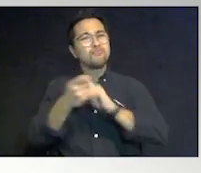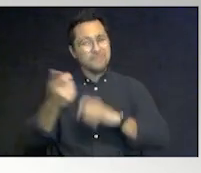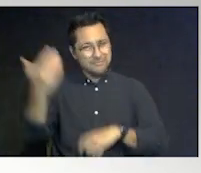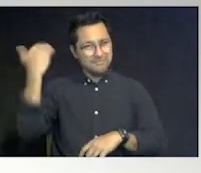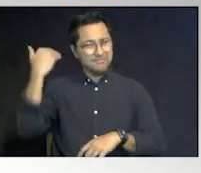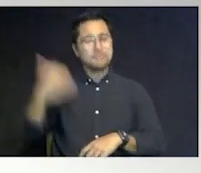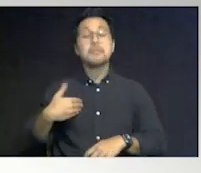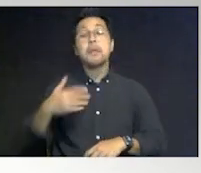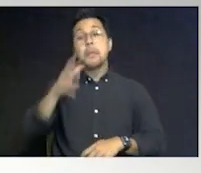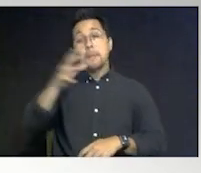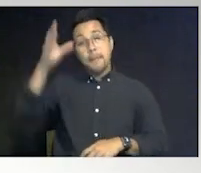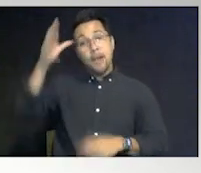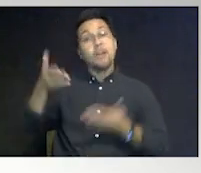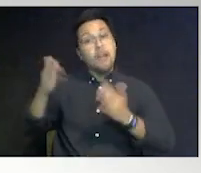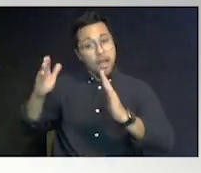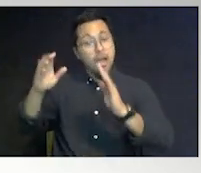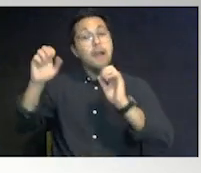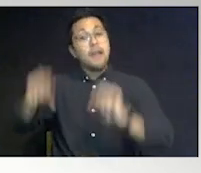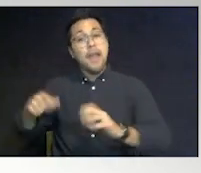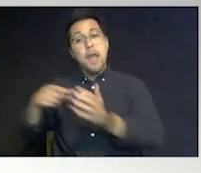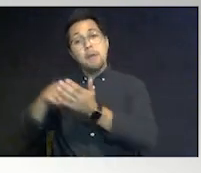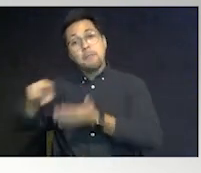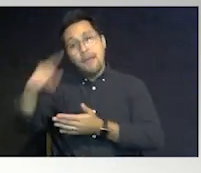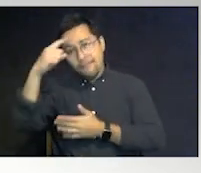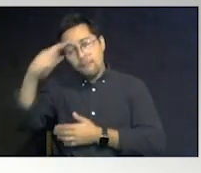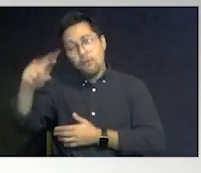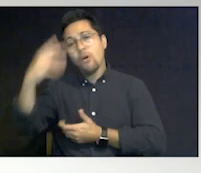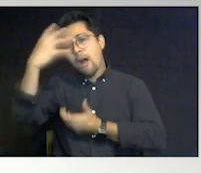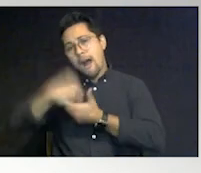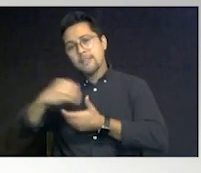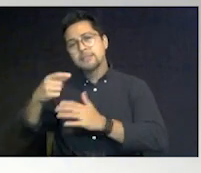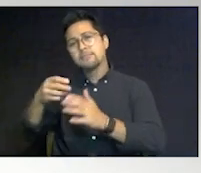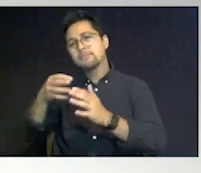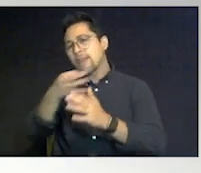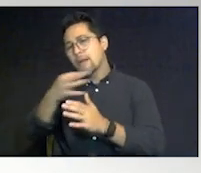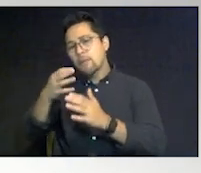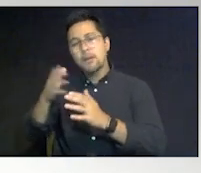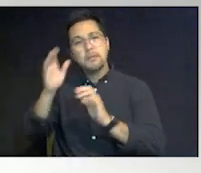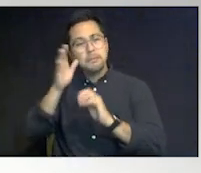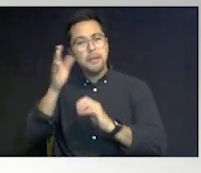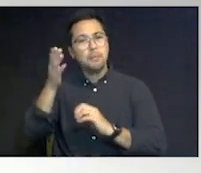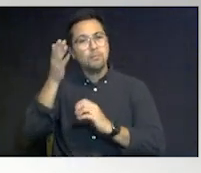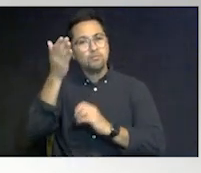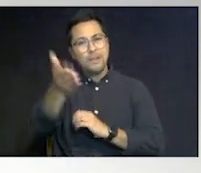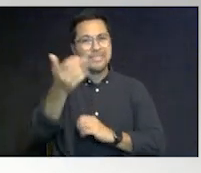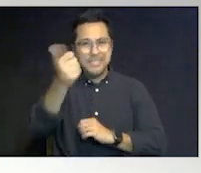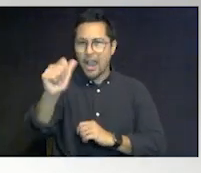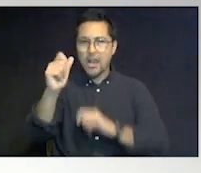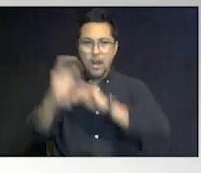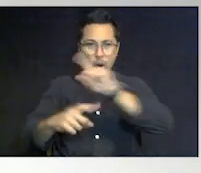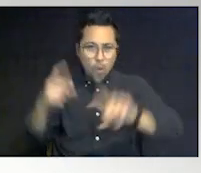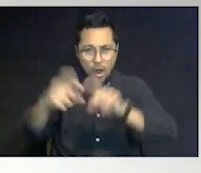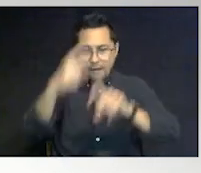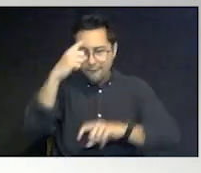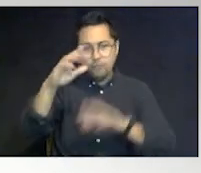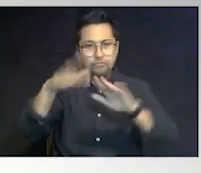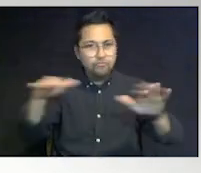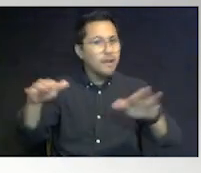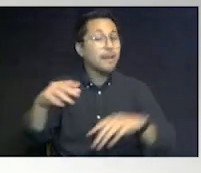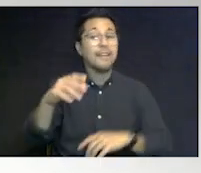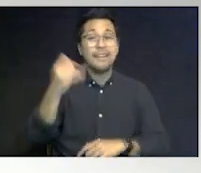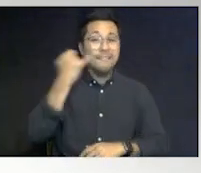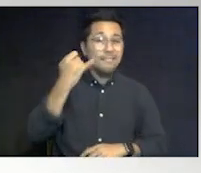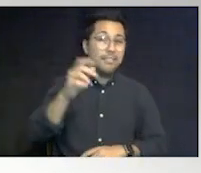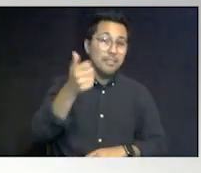parent to pay for an autism expert to be present at any questioning of your child. Either as a